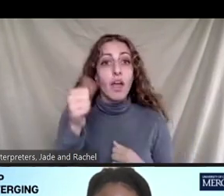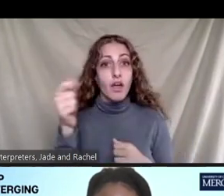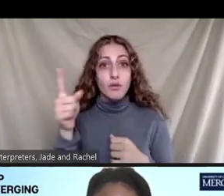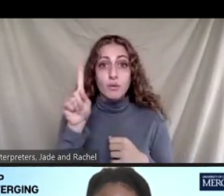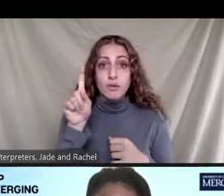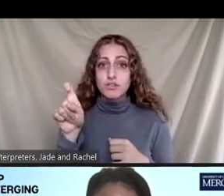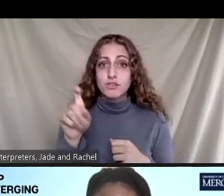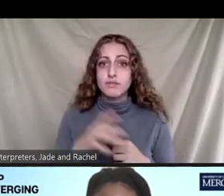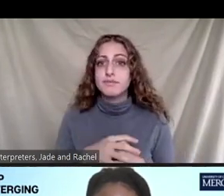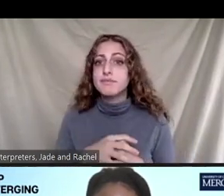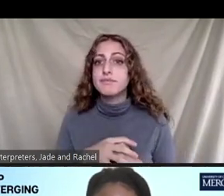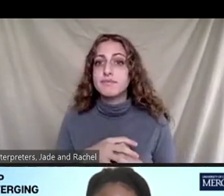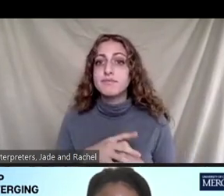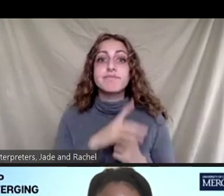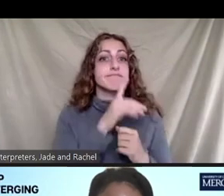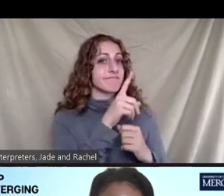Sure.